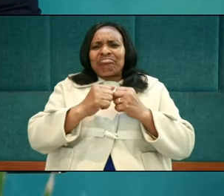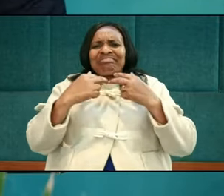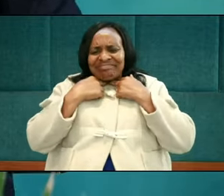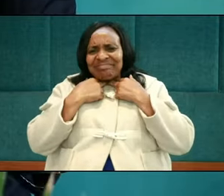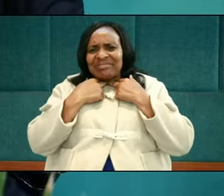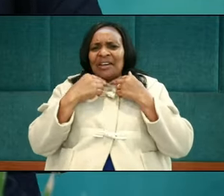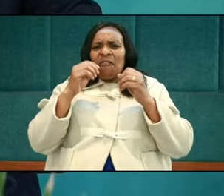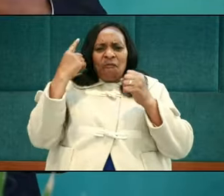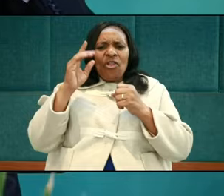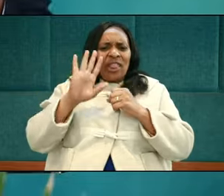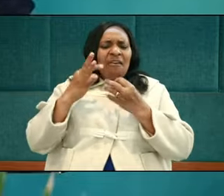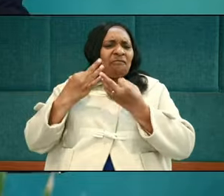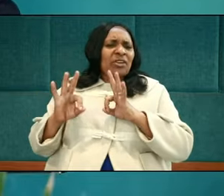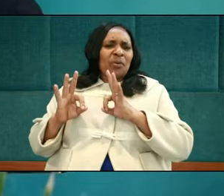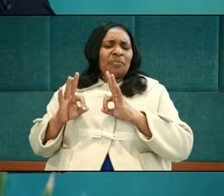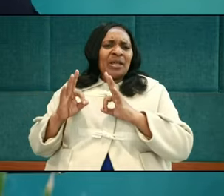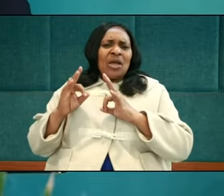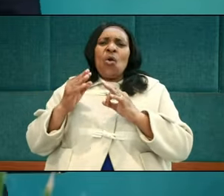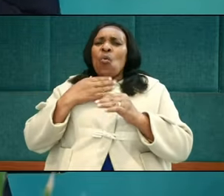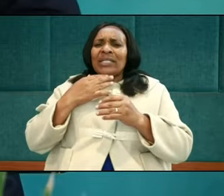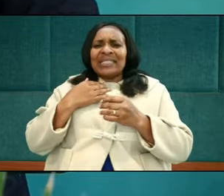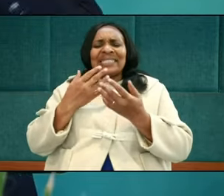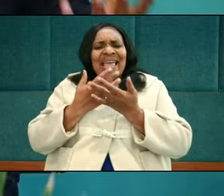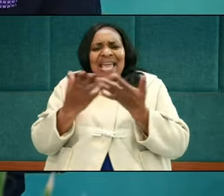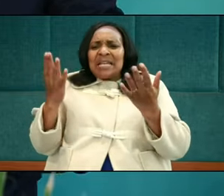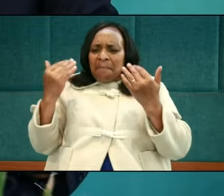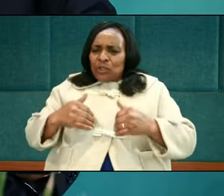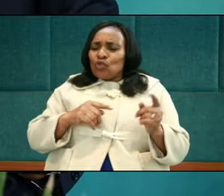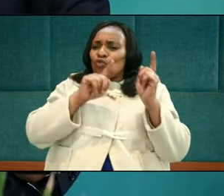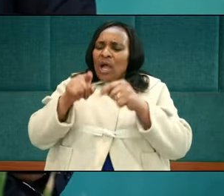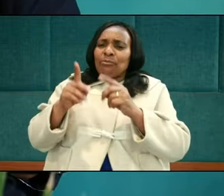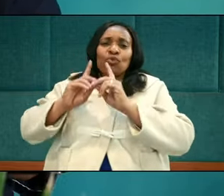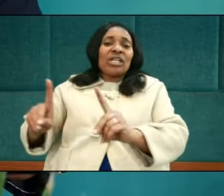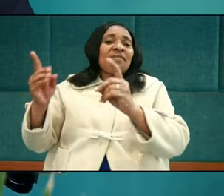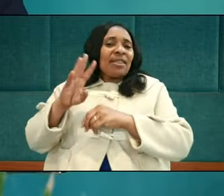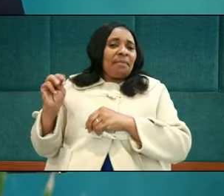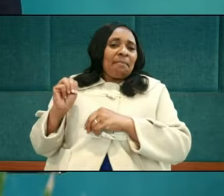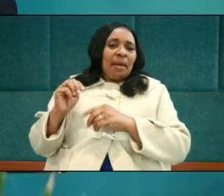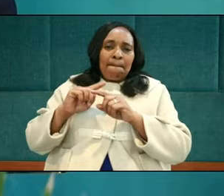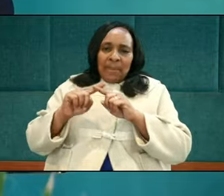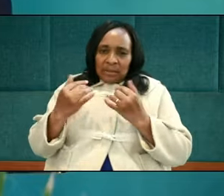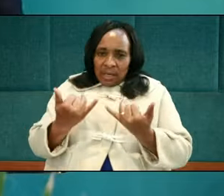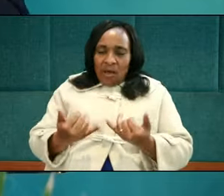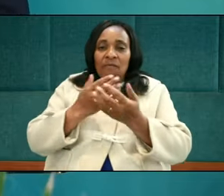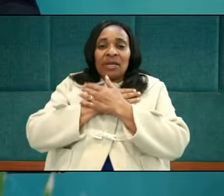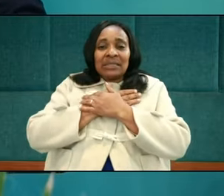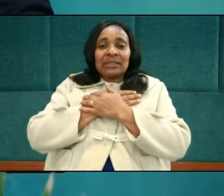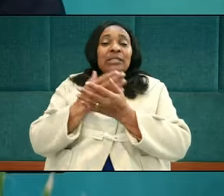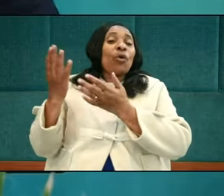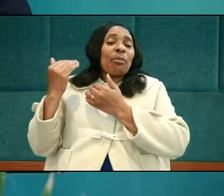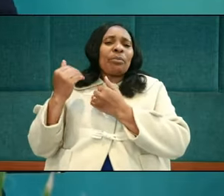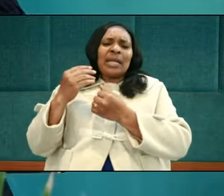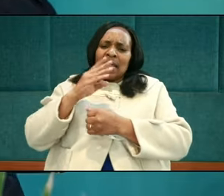of redemption. They were anticipating a messianic, you know, deliverance. Oh, friends, they were hoping that there would be a